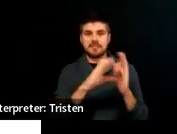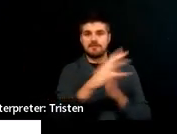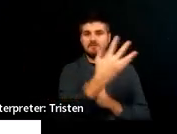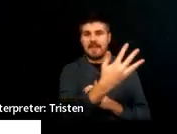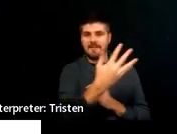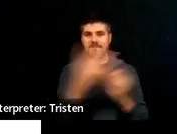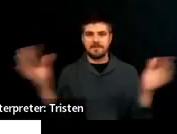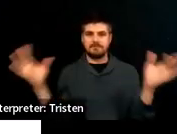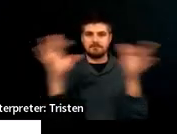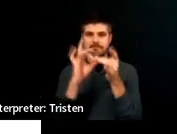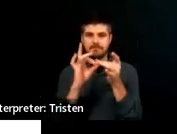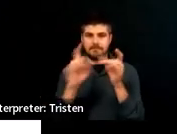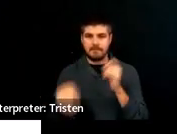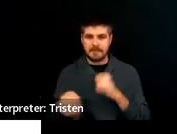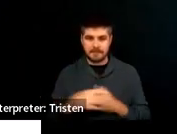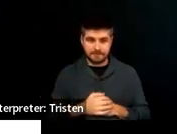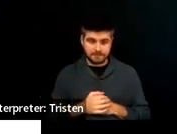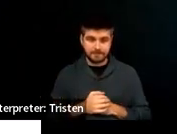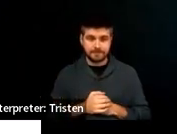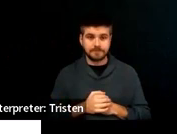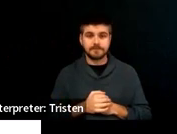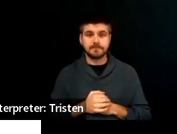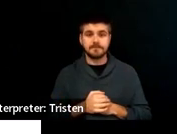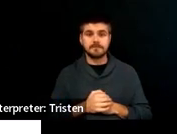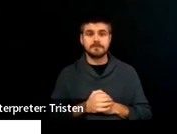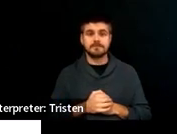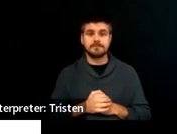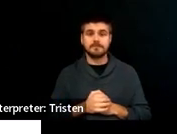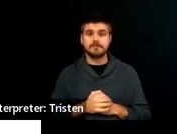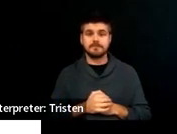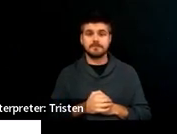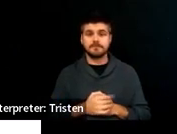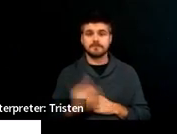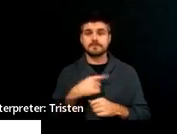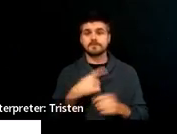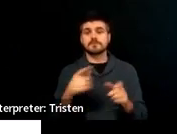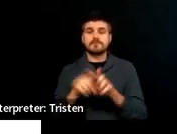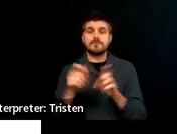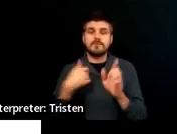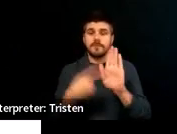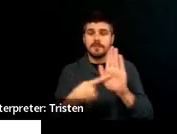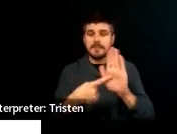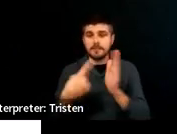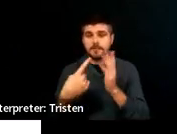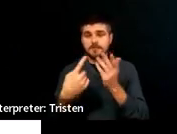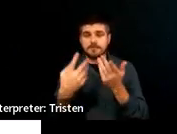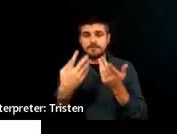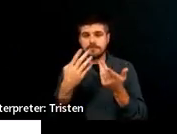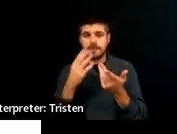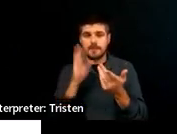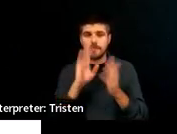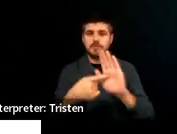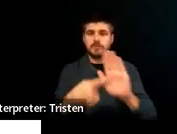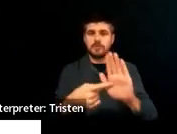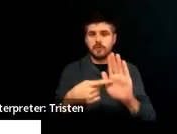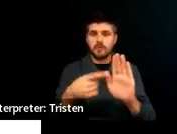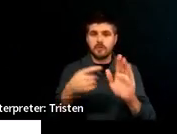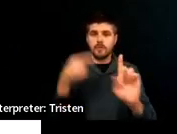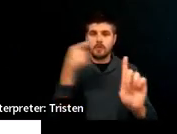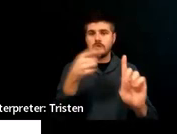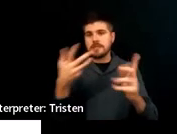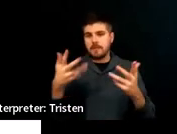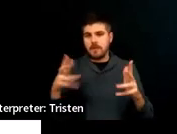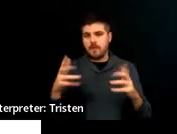some examples to show you to use existing goals so that you're not reinventing the wheel. Independent